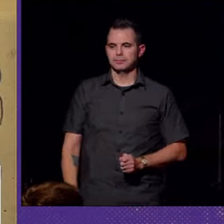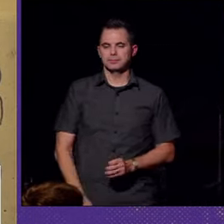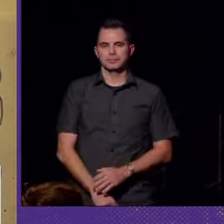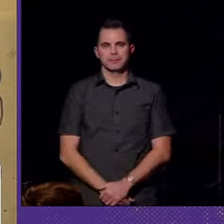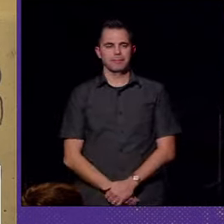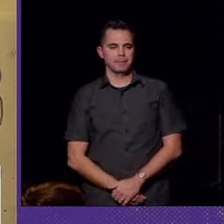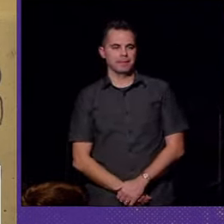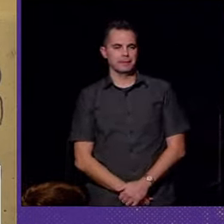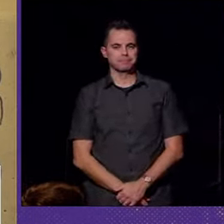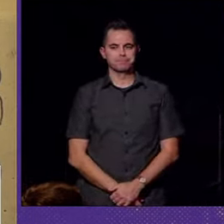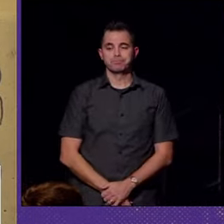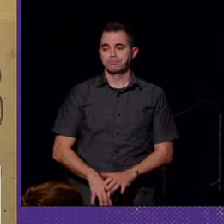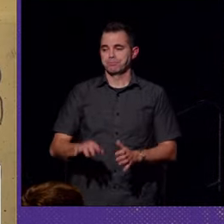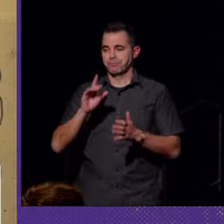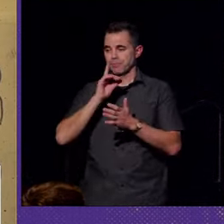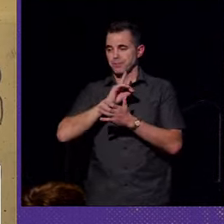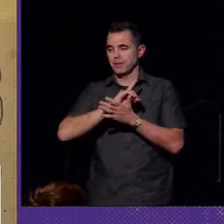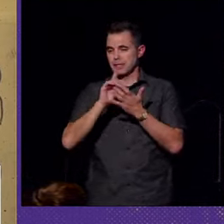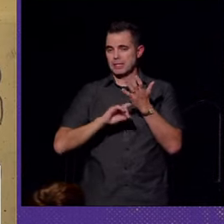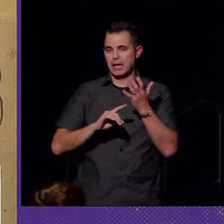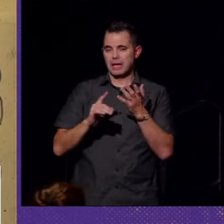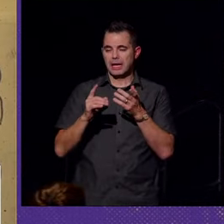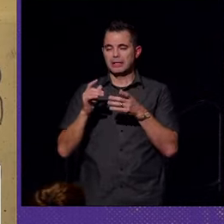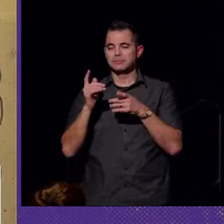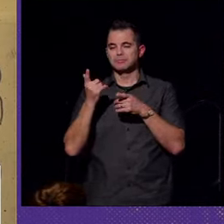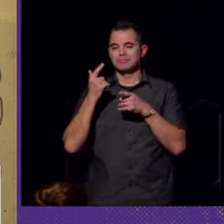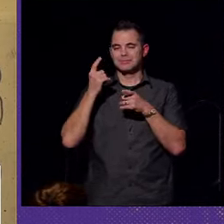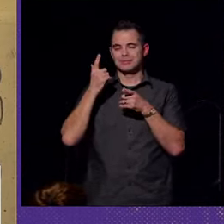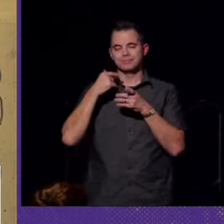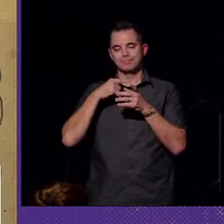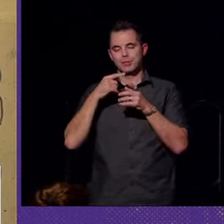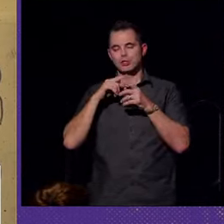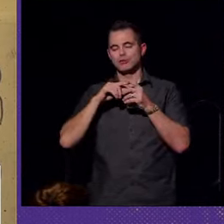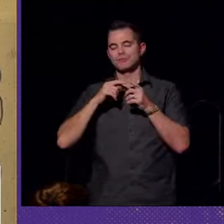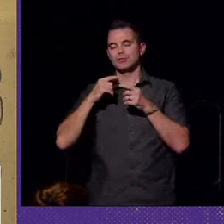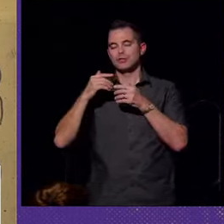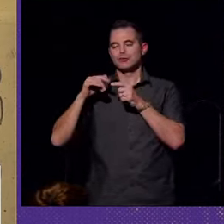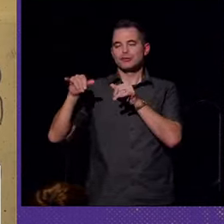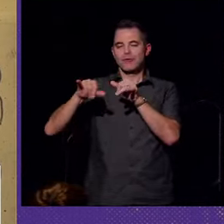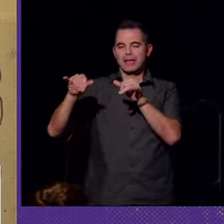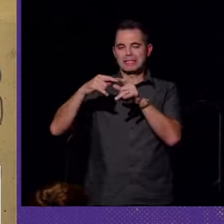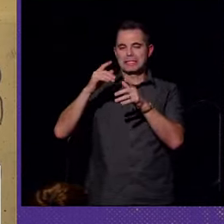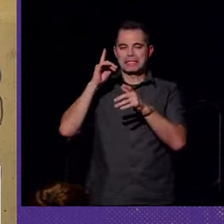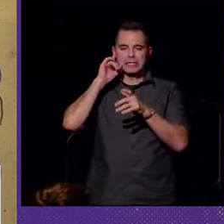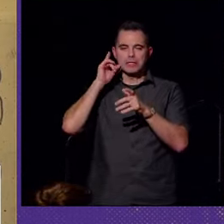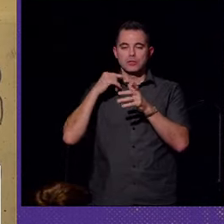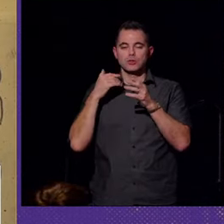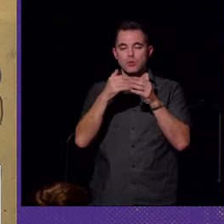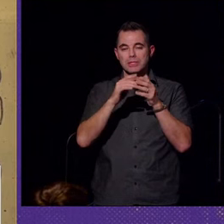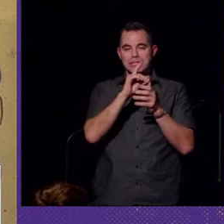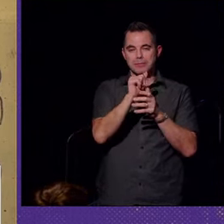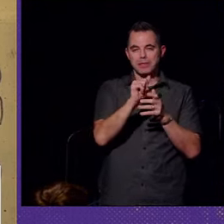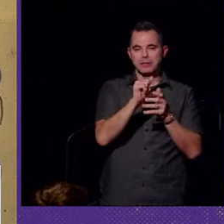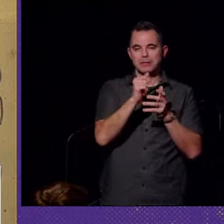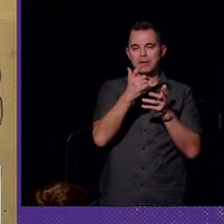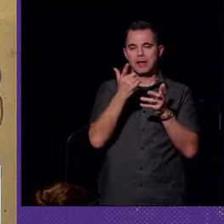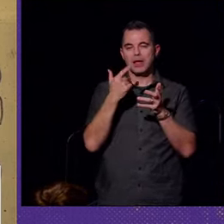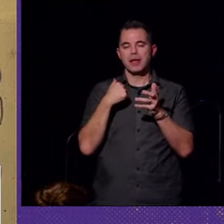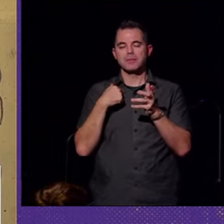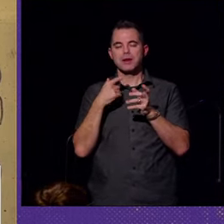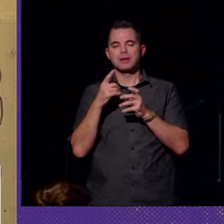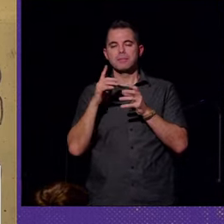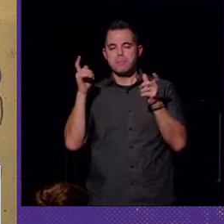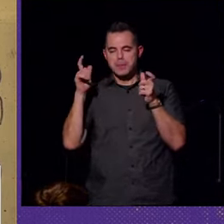The design trend in hearing aids towards invincibility and menstrualization